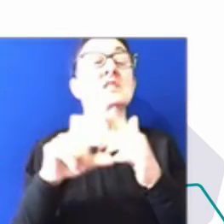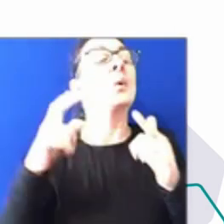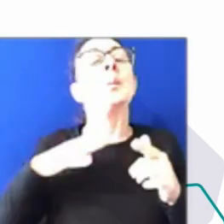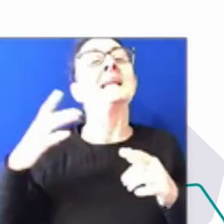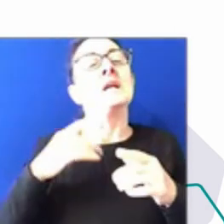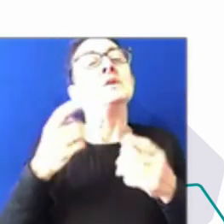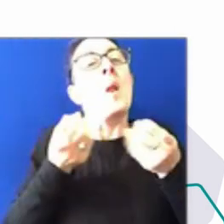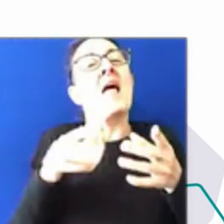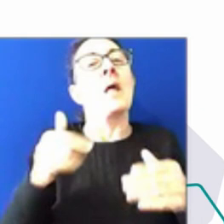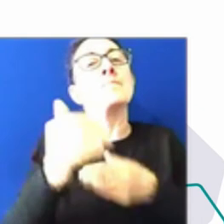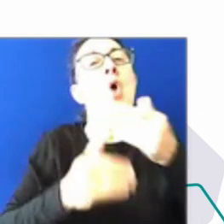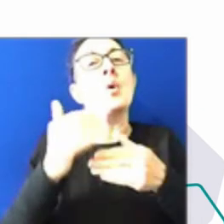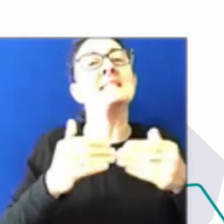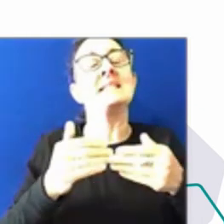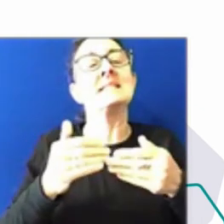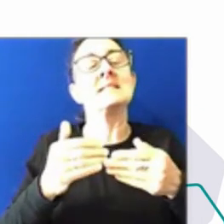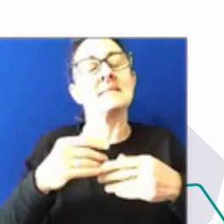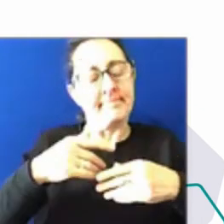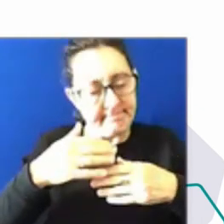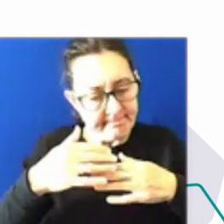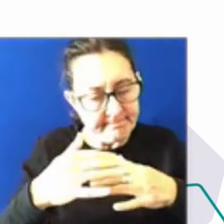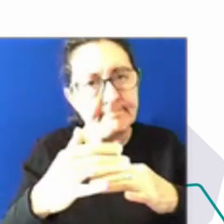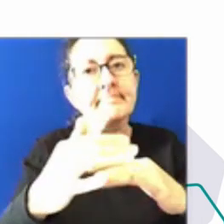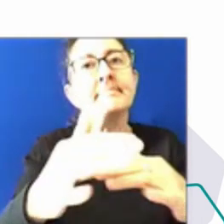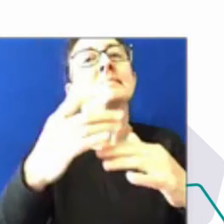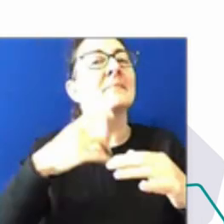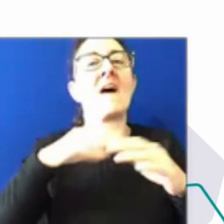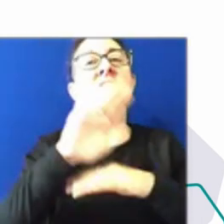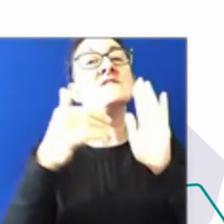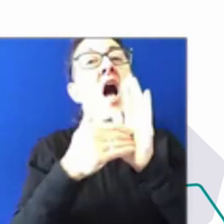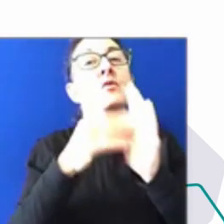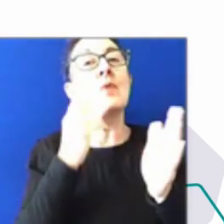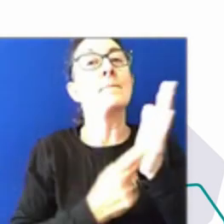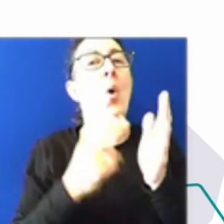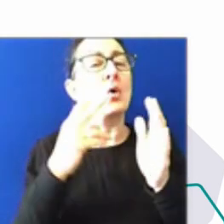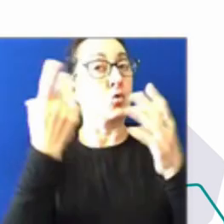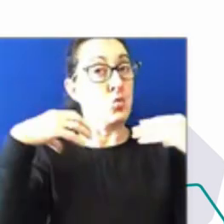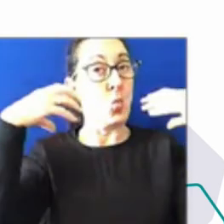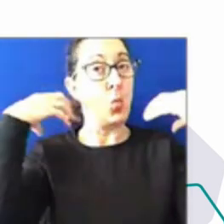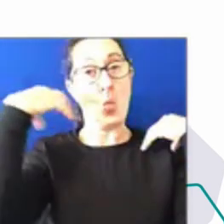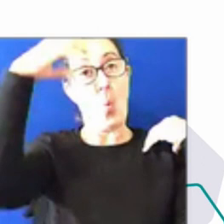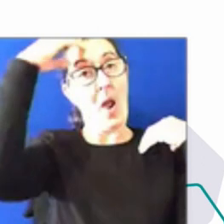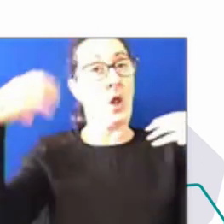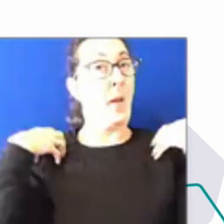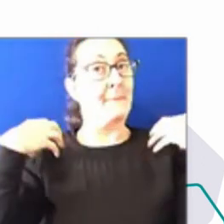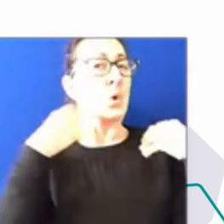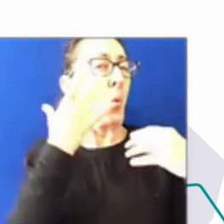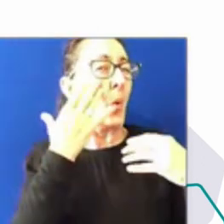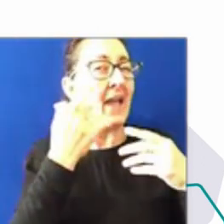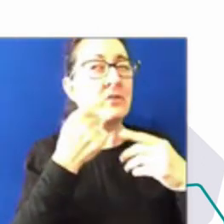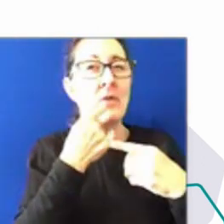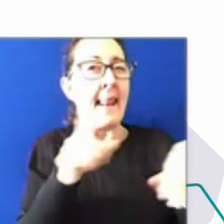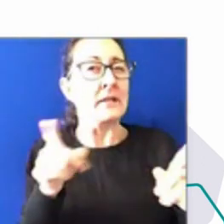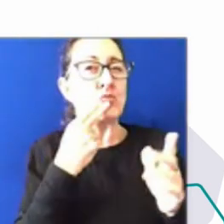the final report of the Royal Commission in late June. But there's already a range of things that are